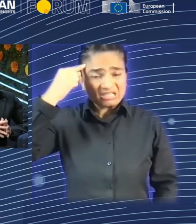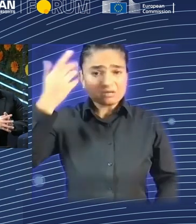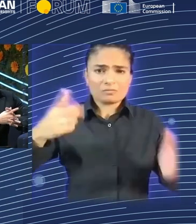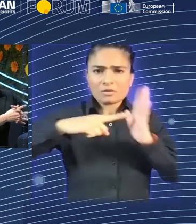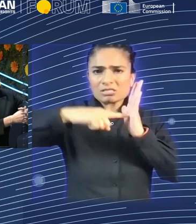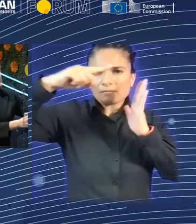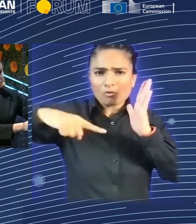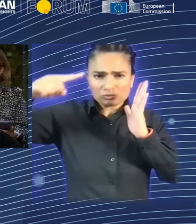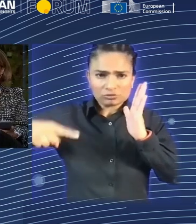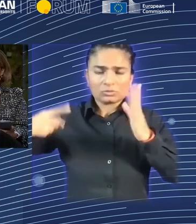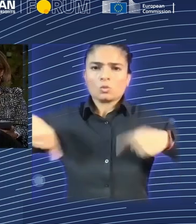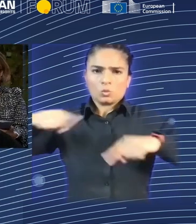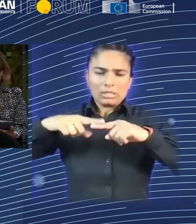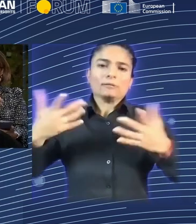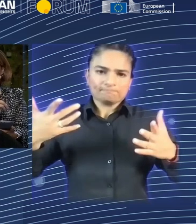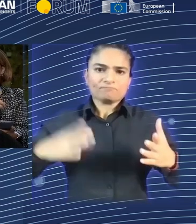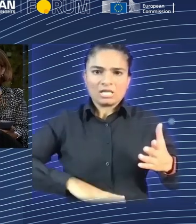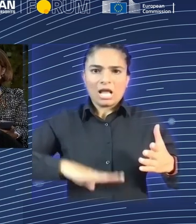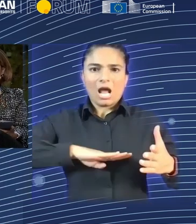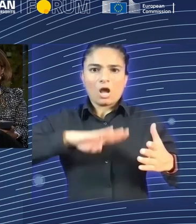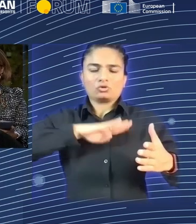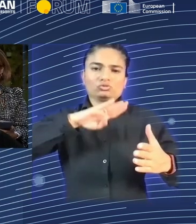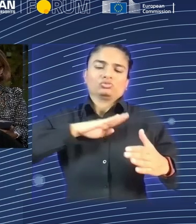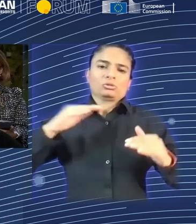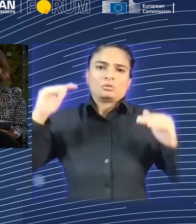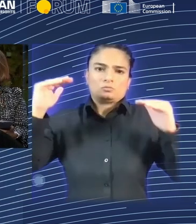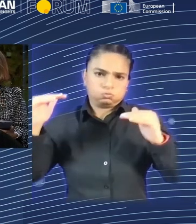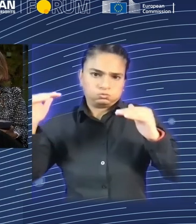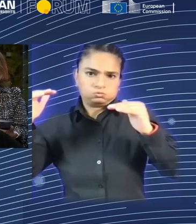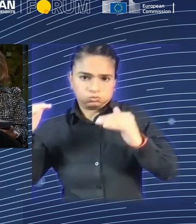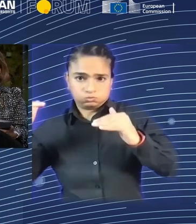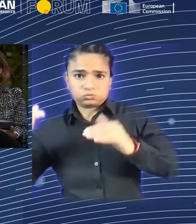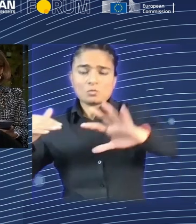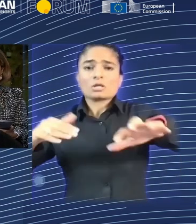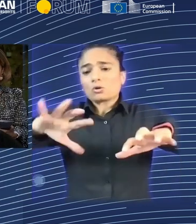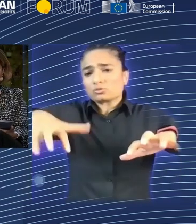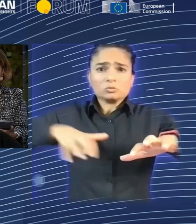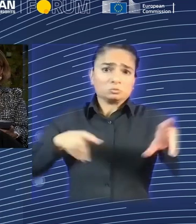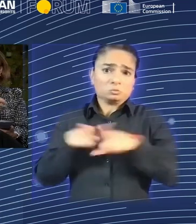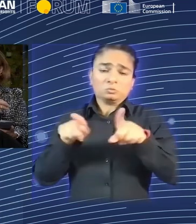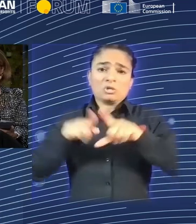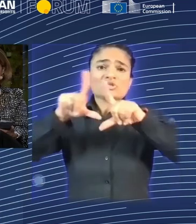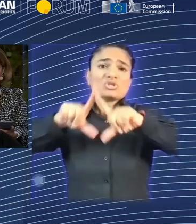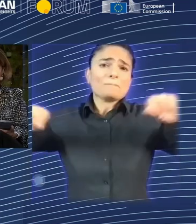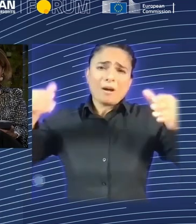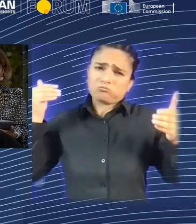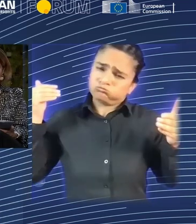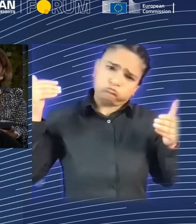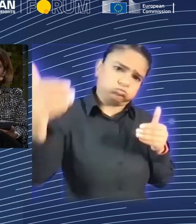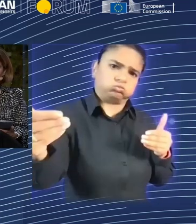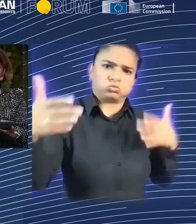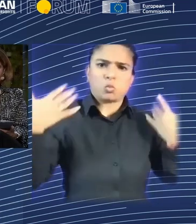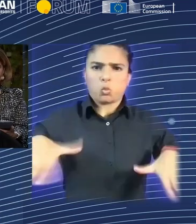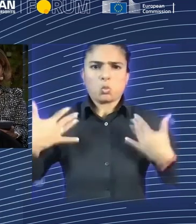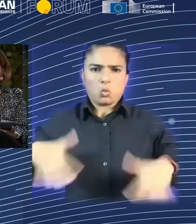countries like Japan are, you know, ahead of us into the aging population. And they have shortage to